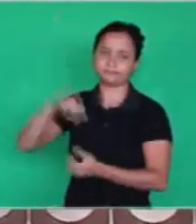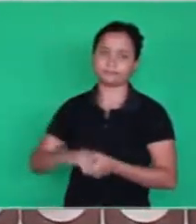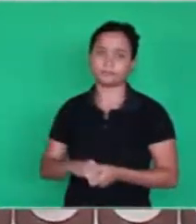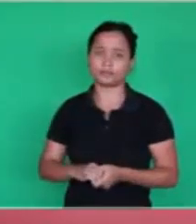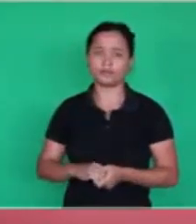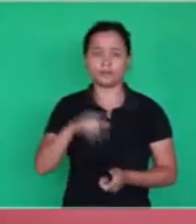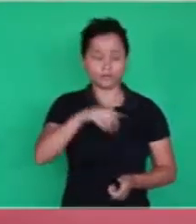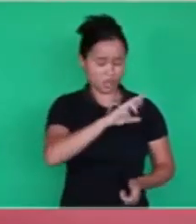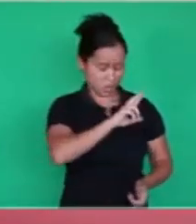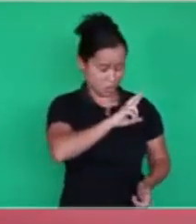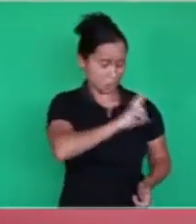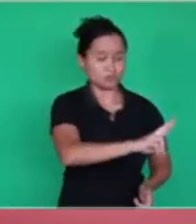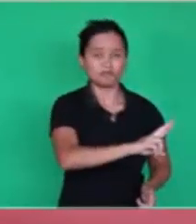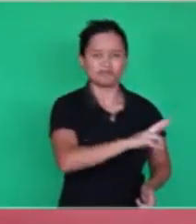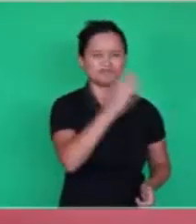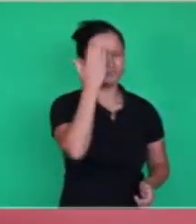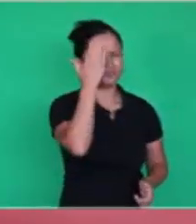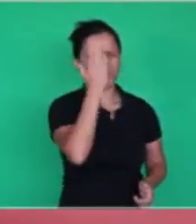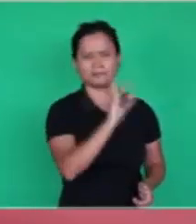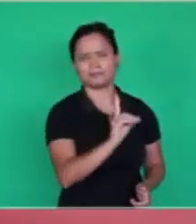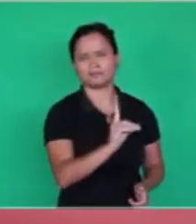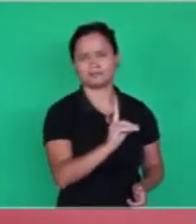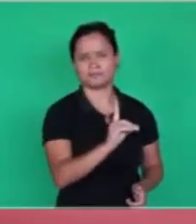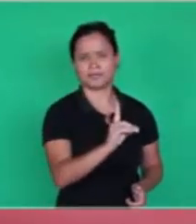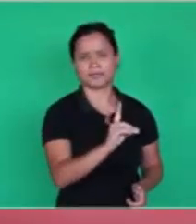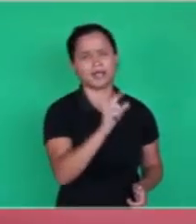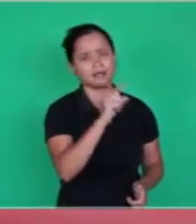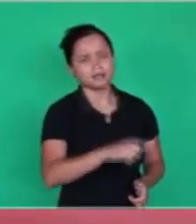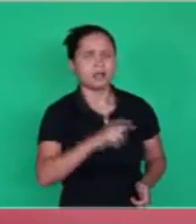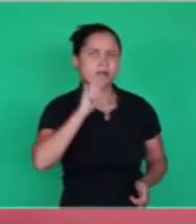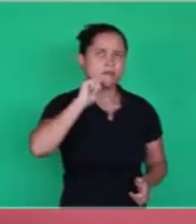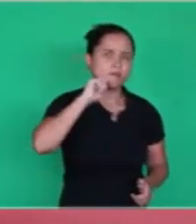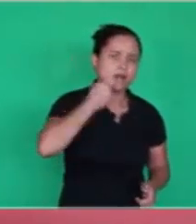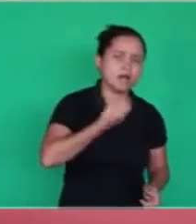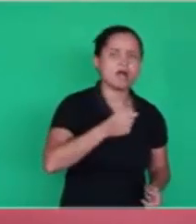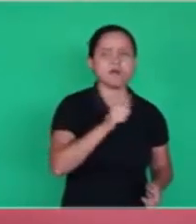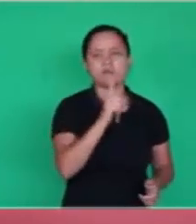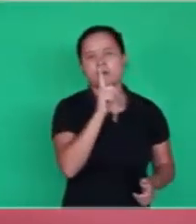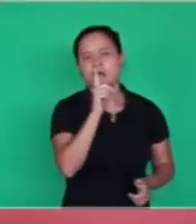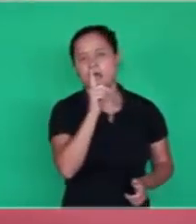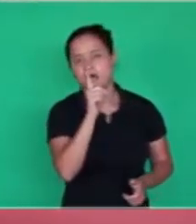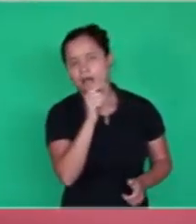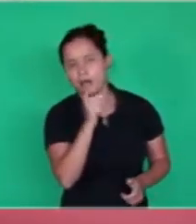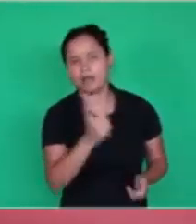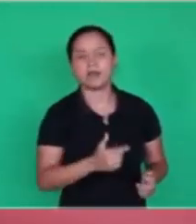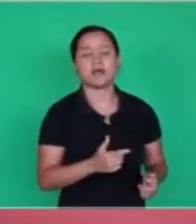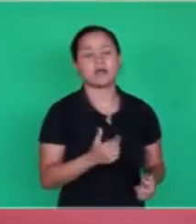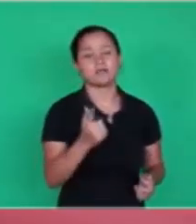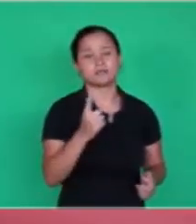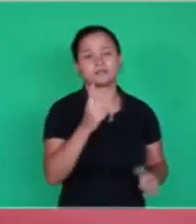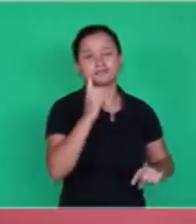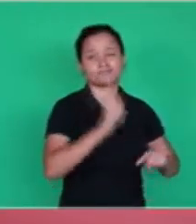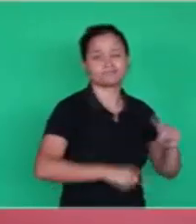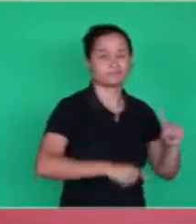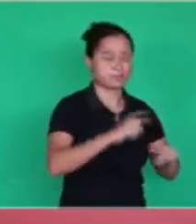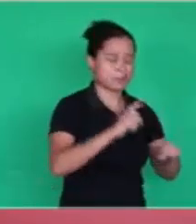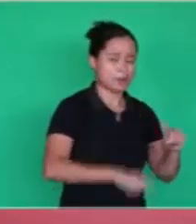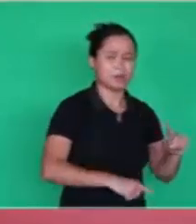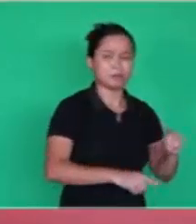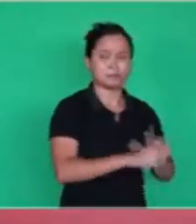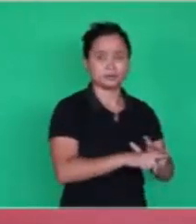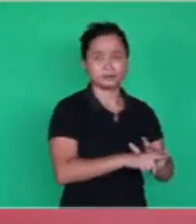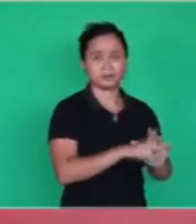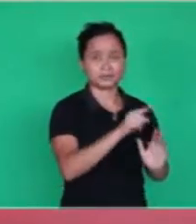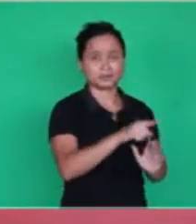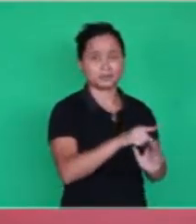That's what religion didn't understand when He spoke about the bread and water. It's material to be